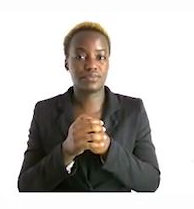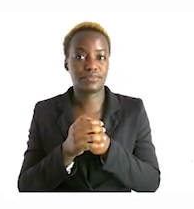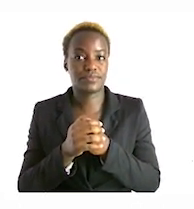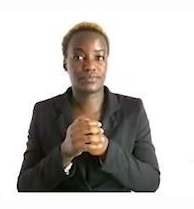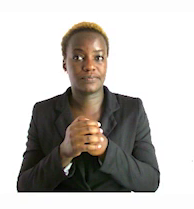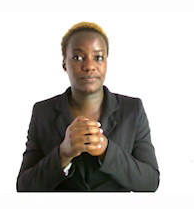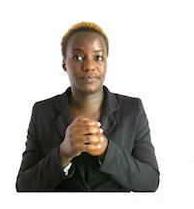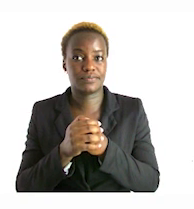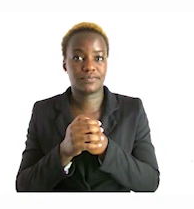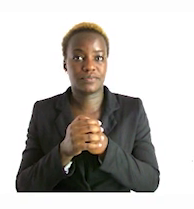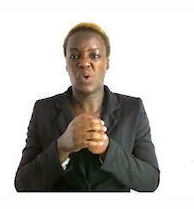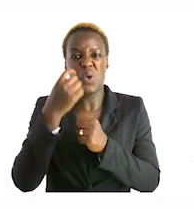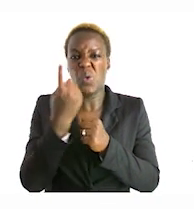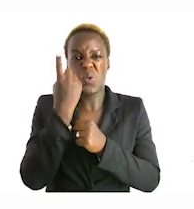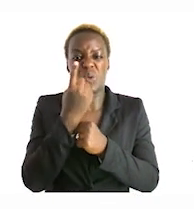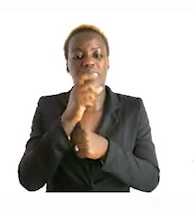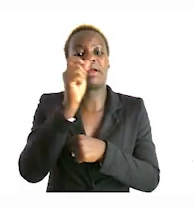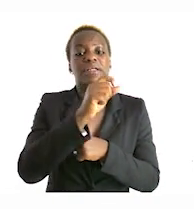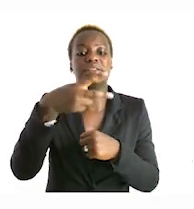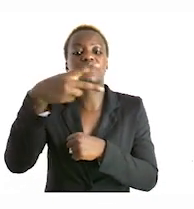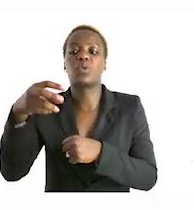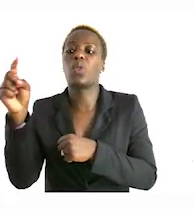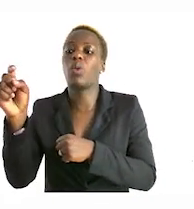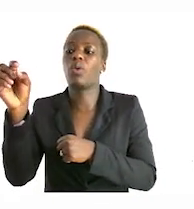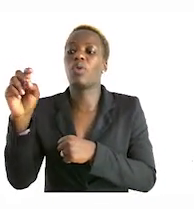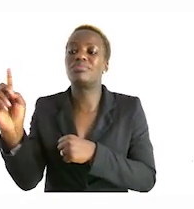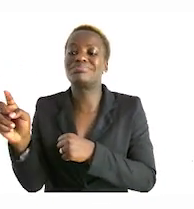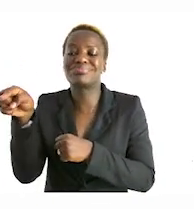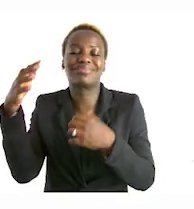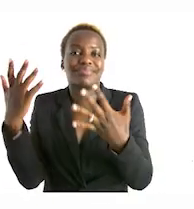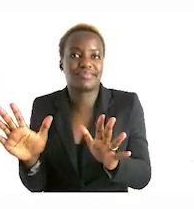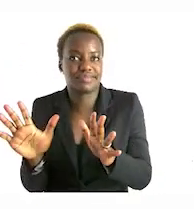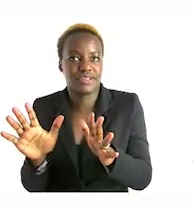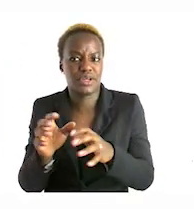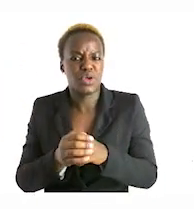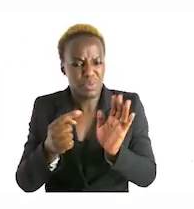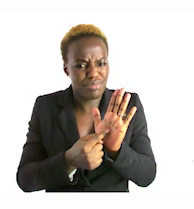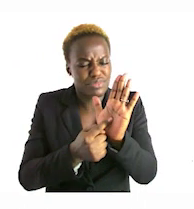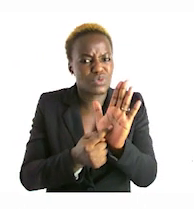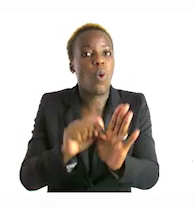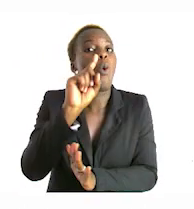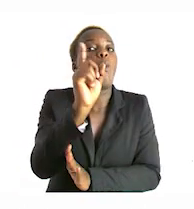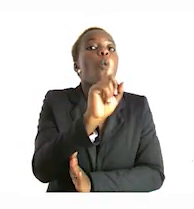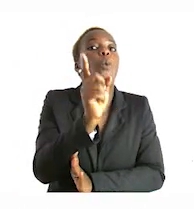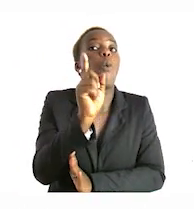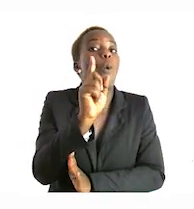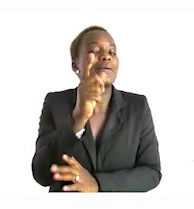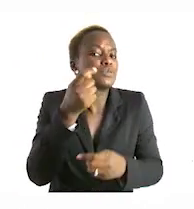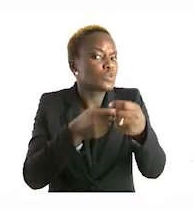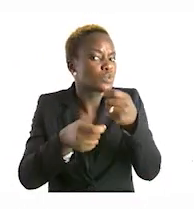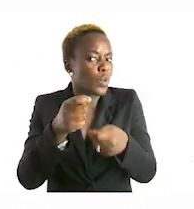the answer all alone because we have to indicate what the answer should be for